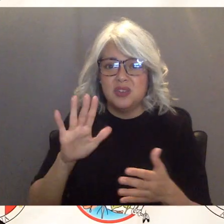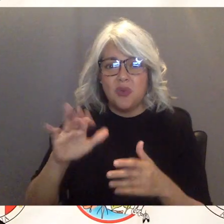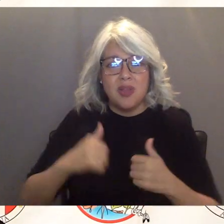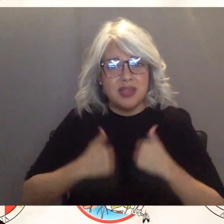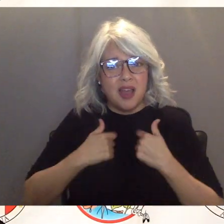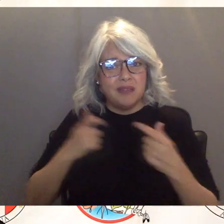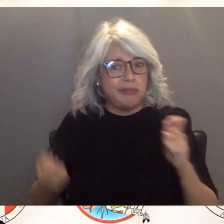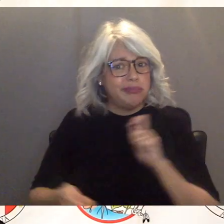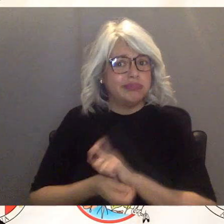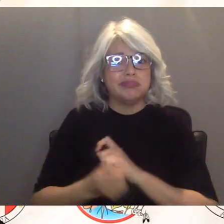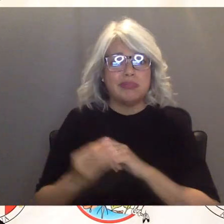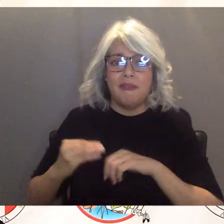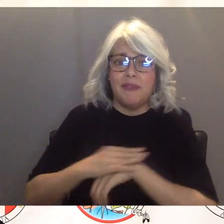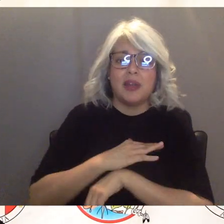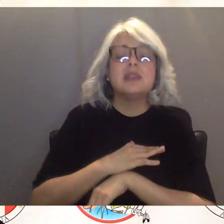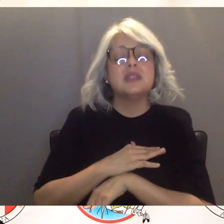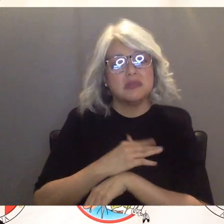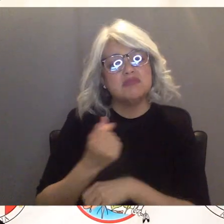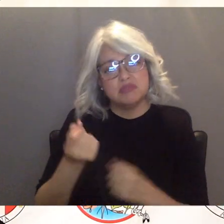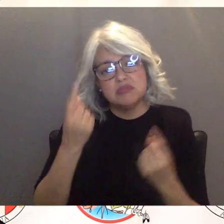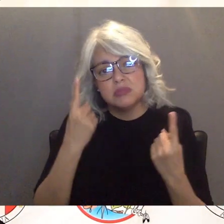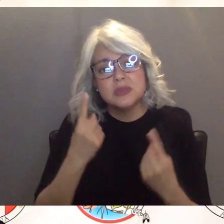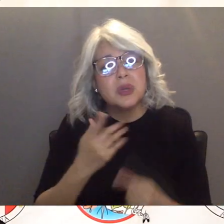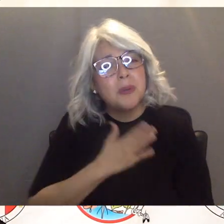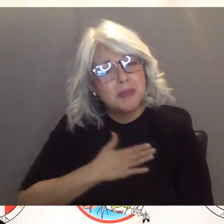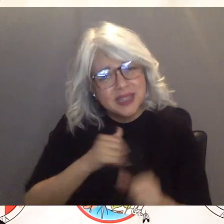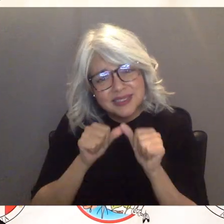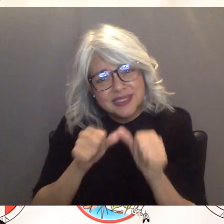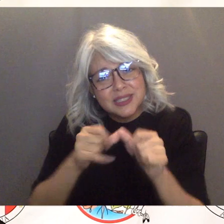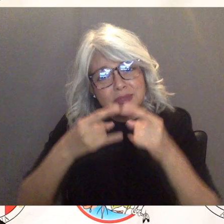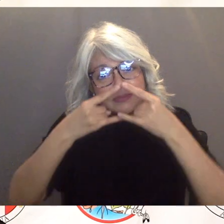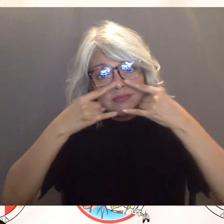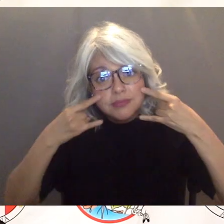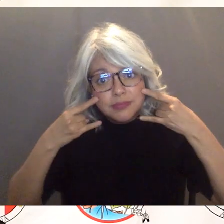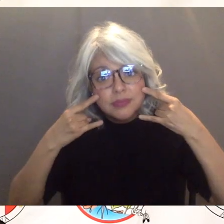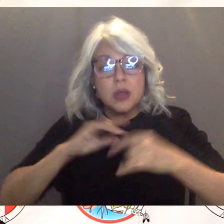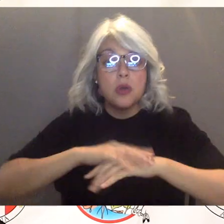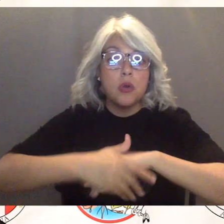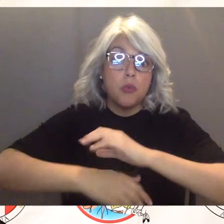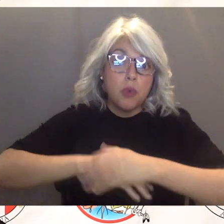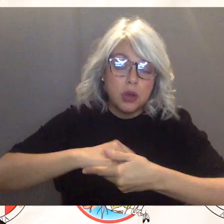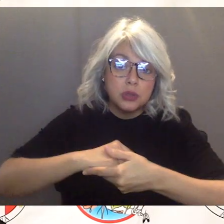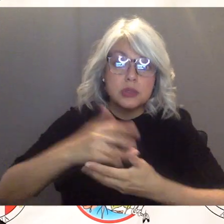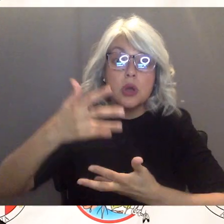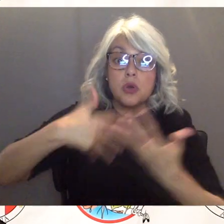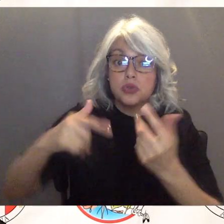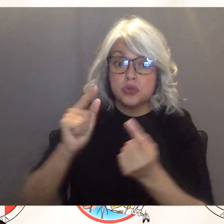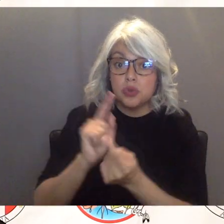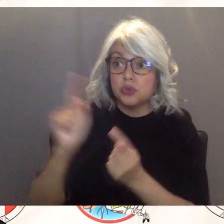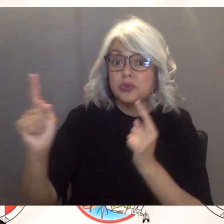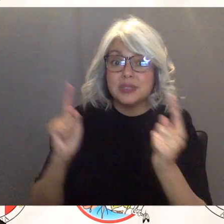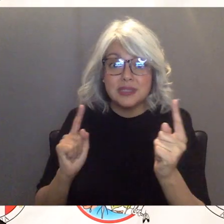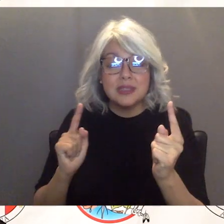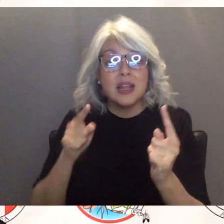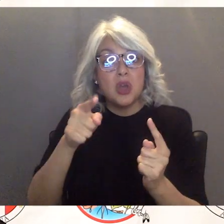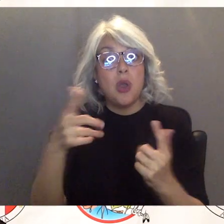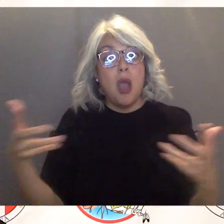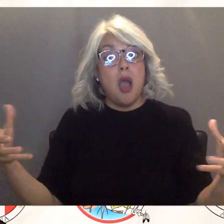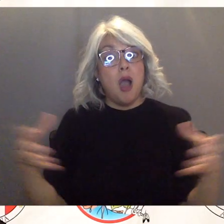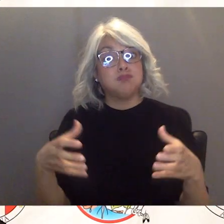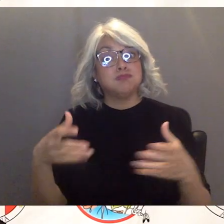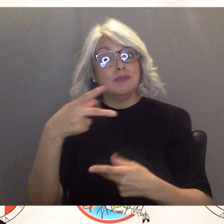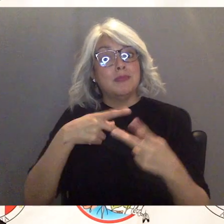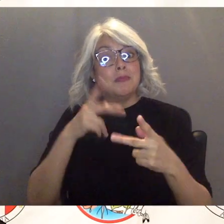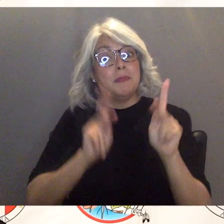so please remember wear your face mask wash your hands and social distance and avoid large gatherings at all costs and uh